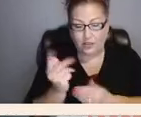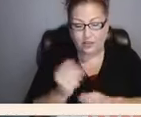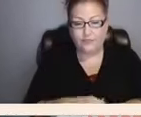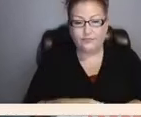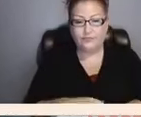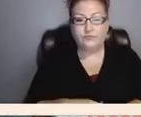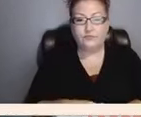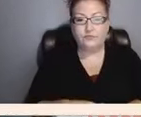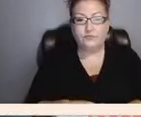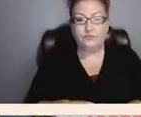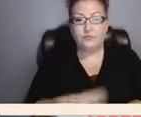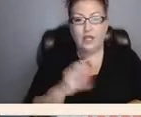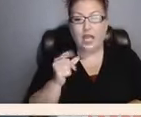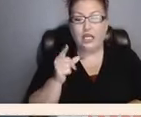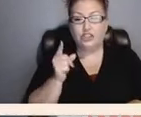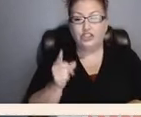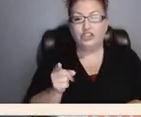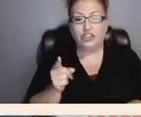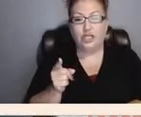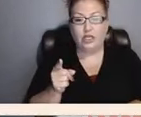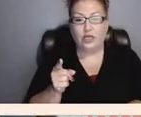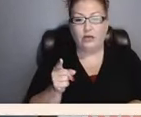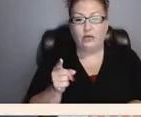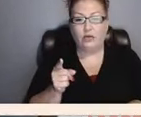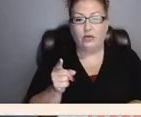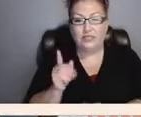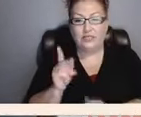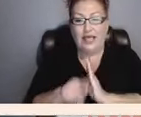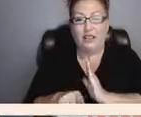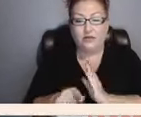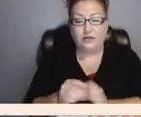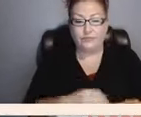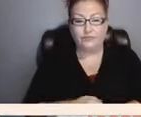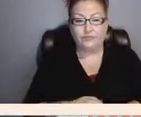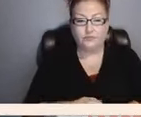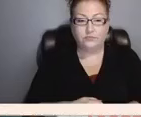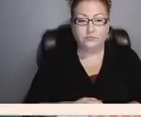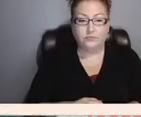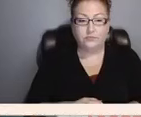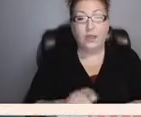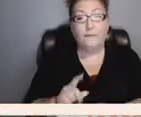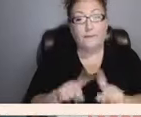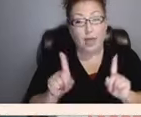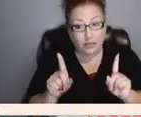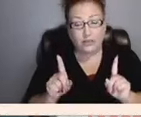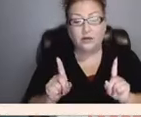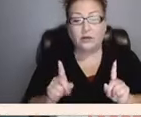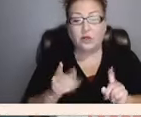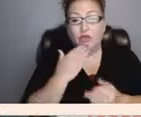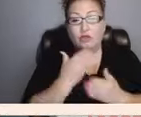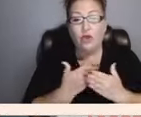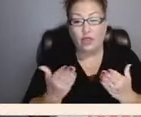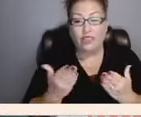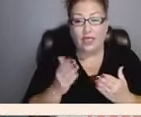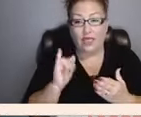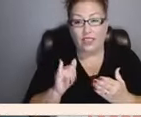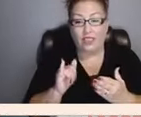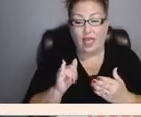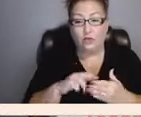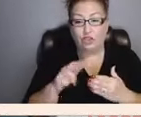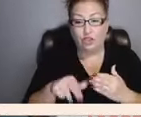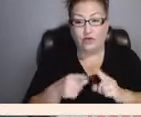she was systematically killed but the good that came out of this situation